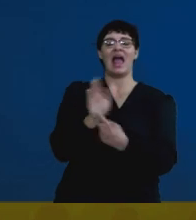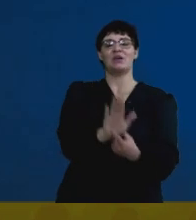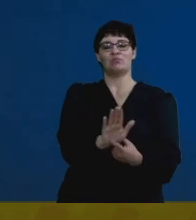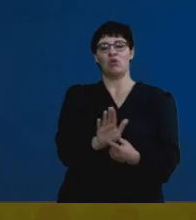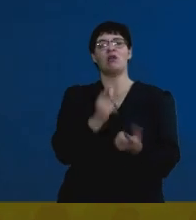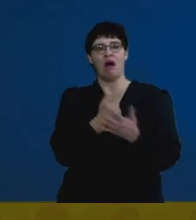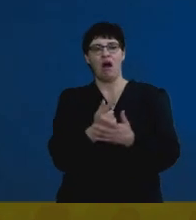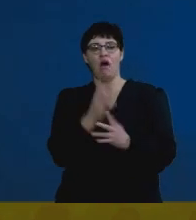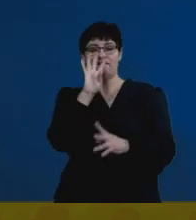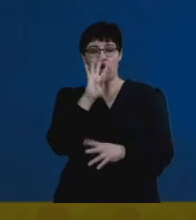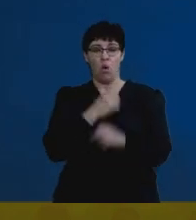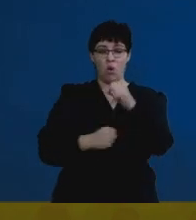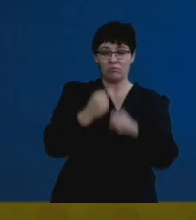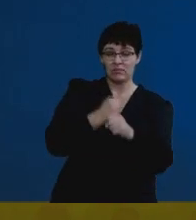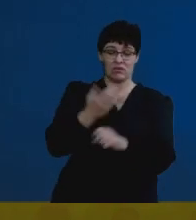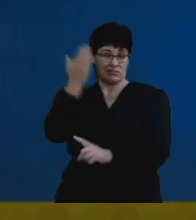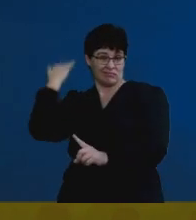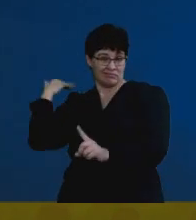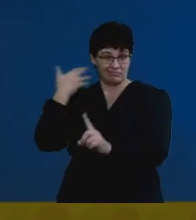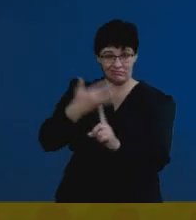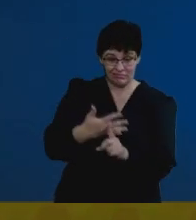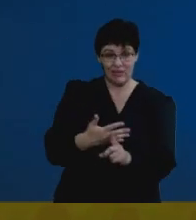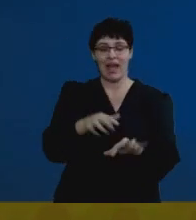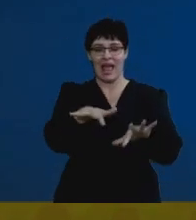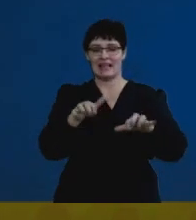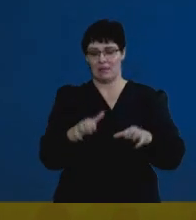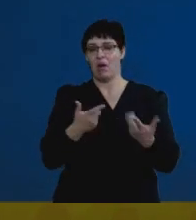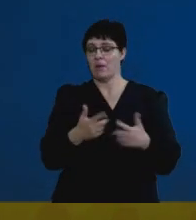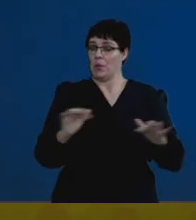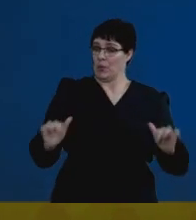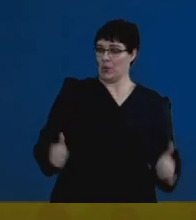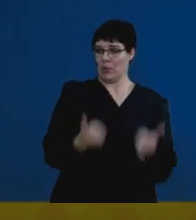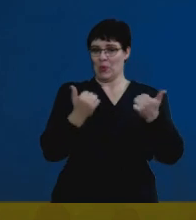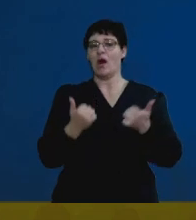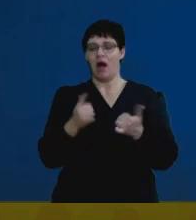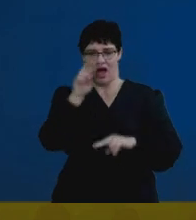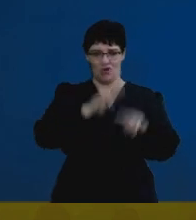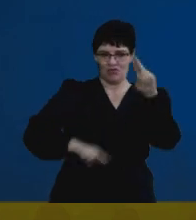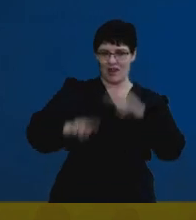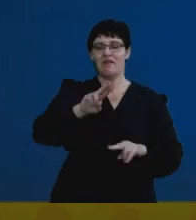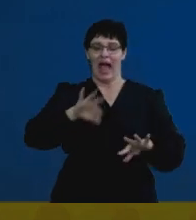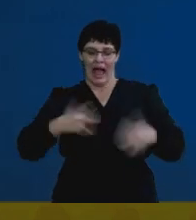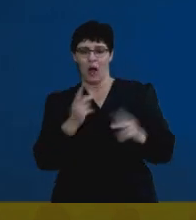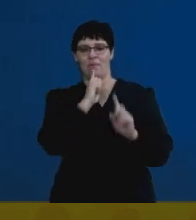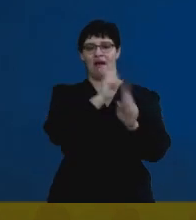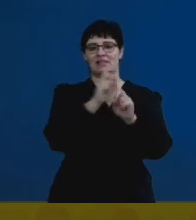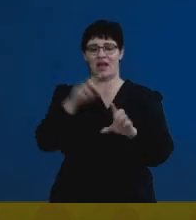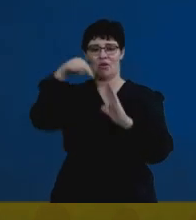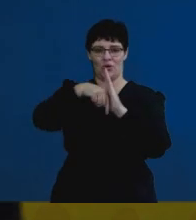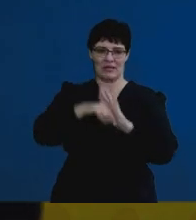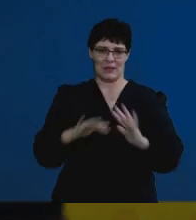from four years of exam papers. And that would be a very good review of the application of your content.